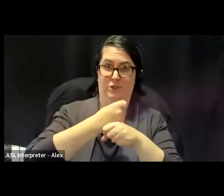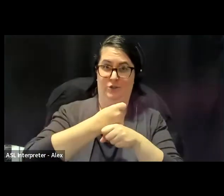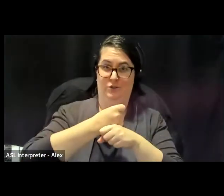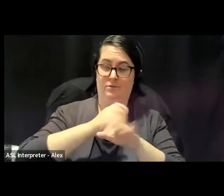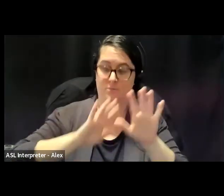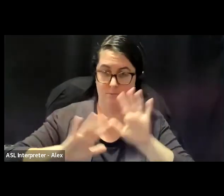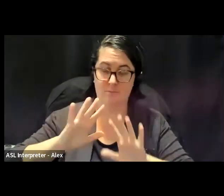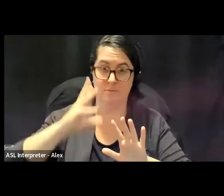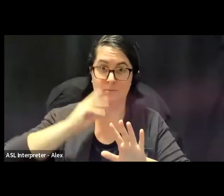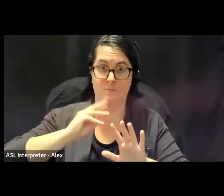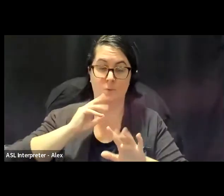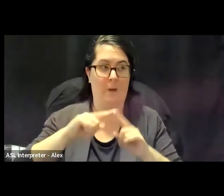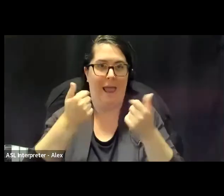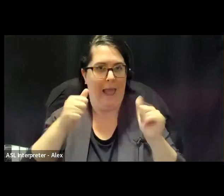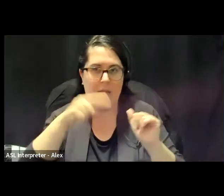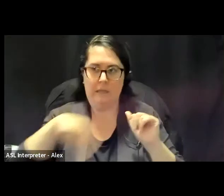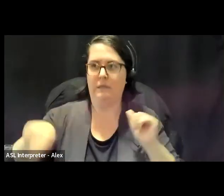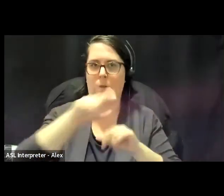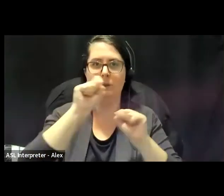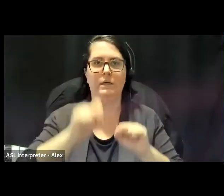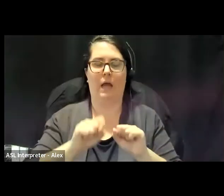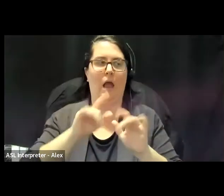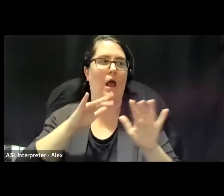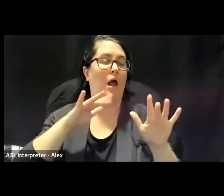you know, confine themselves in those conditions.